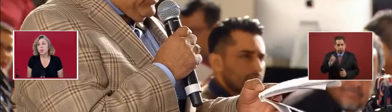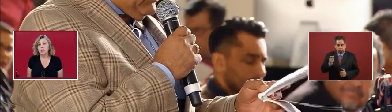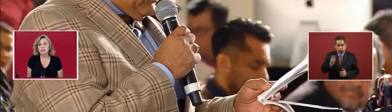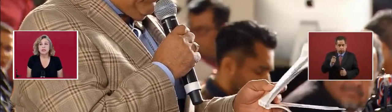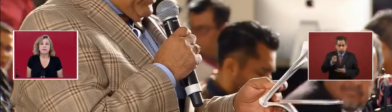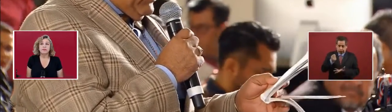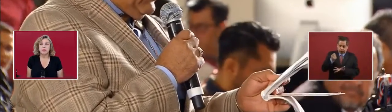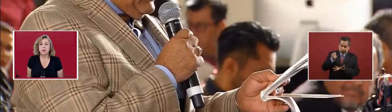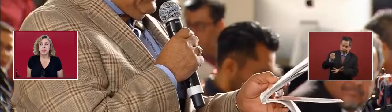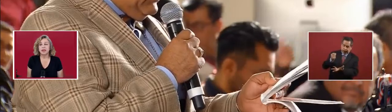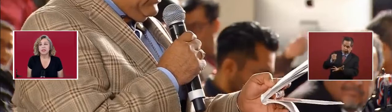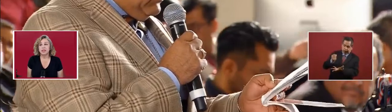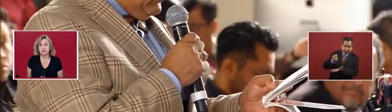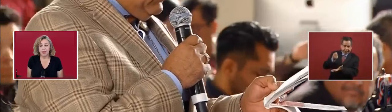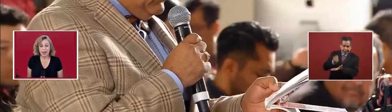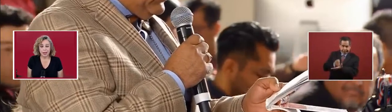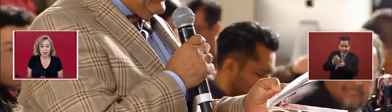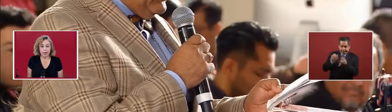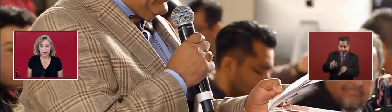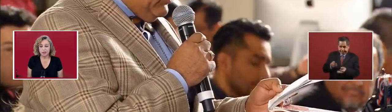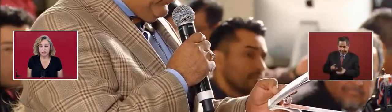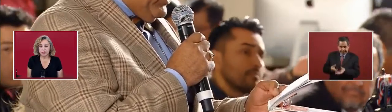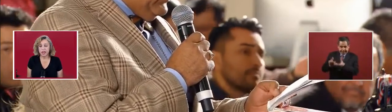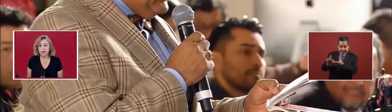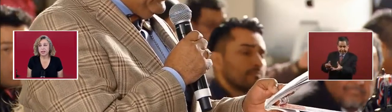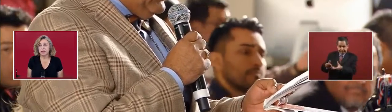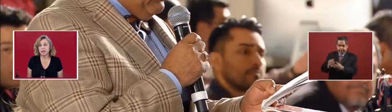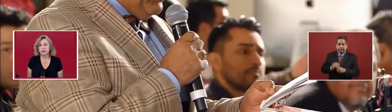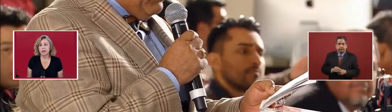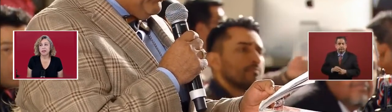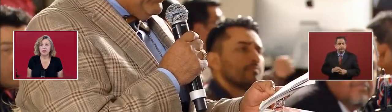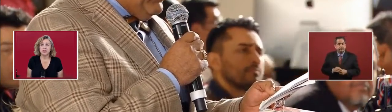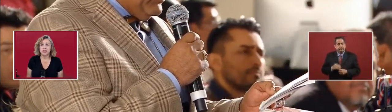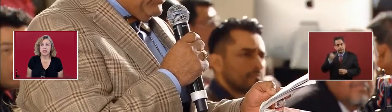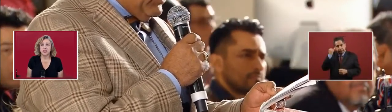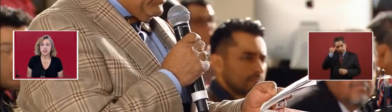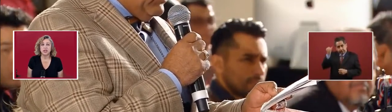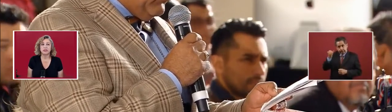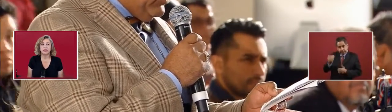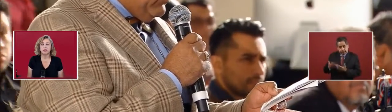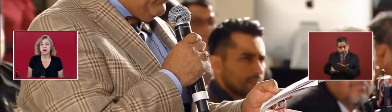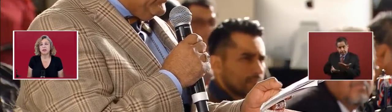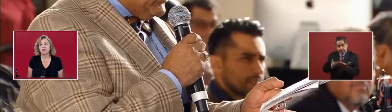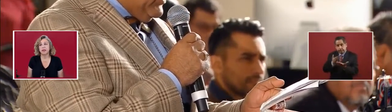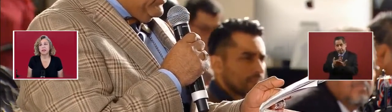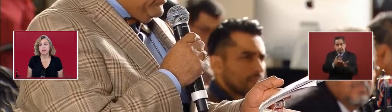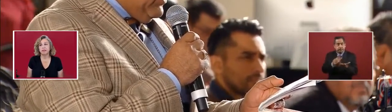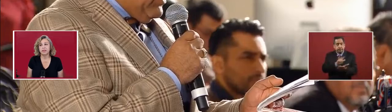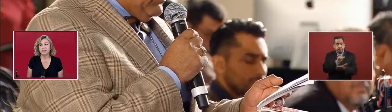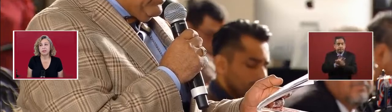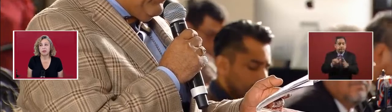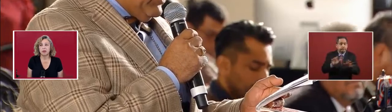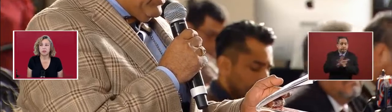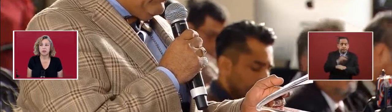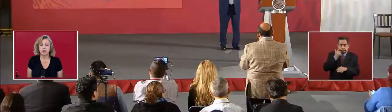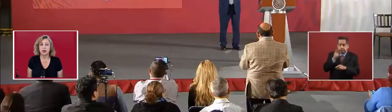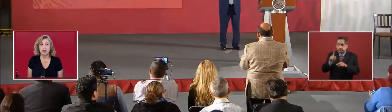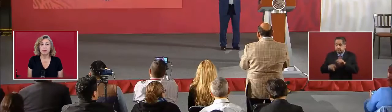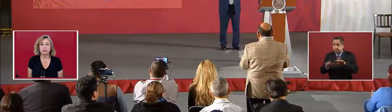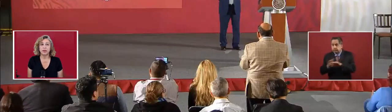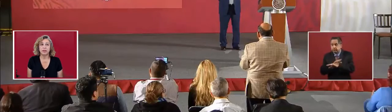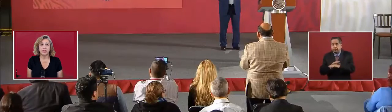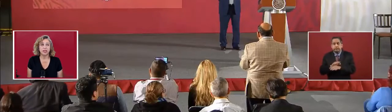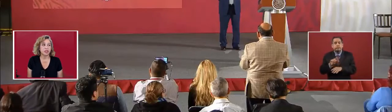Once you've formally given this packet, I understand that you have an initiative to modify the fiscal code